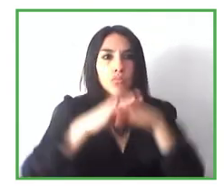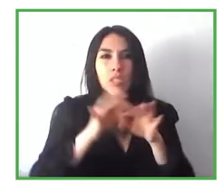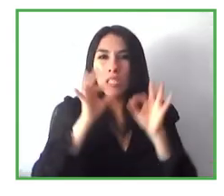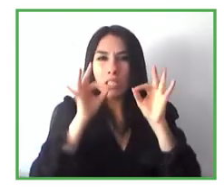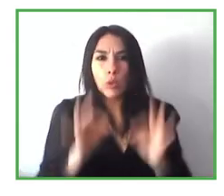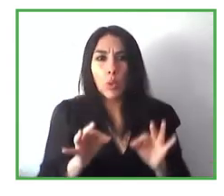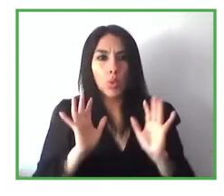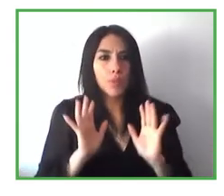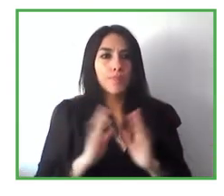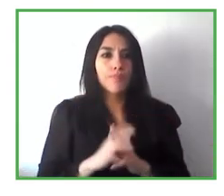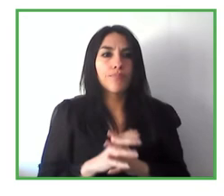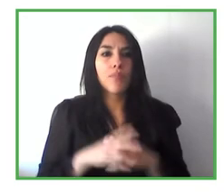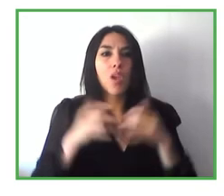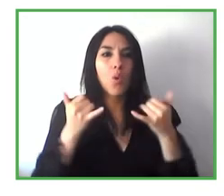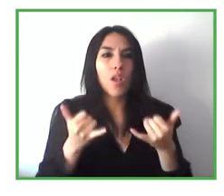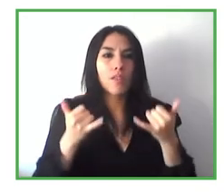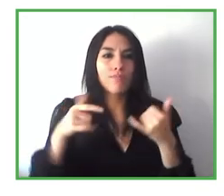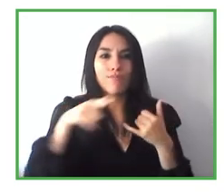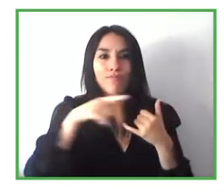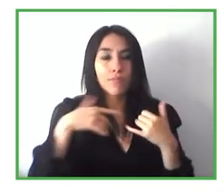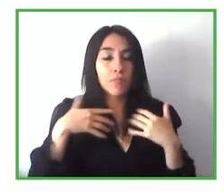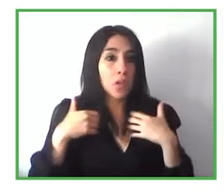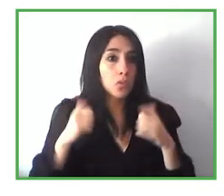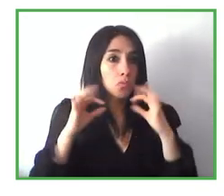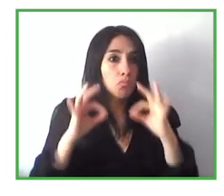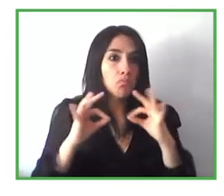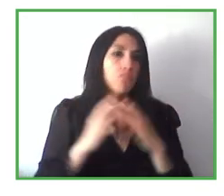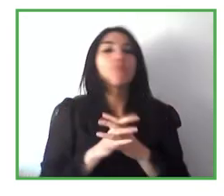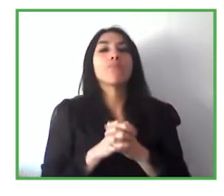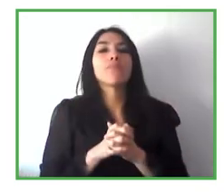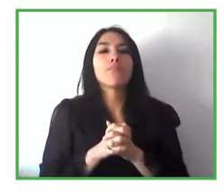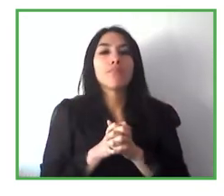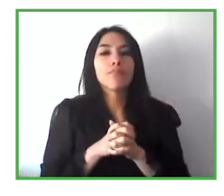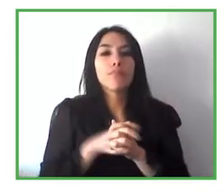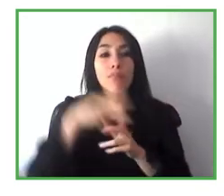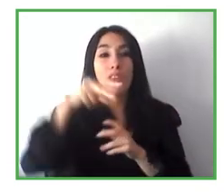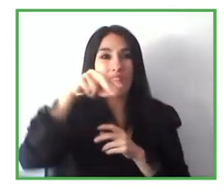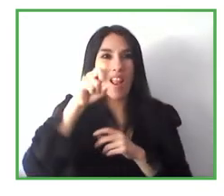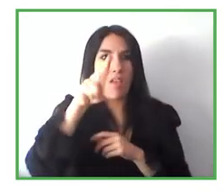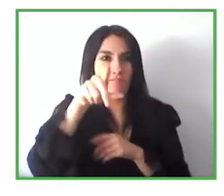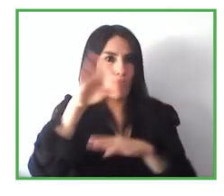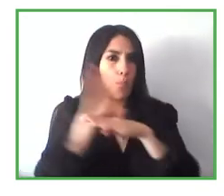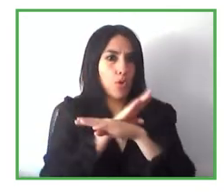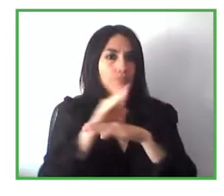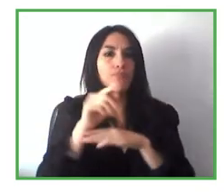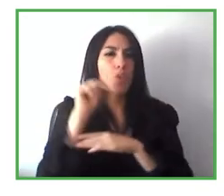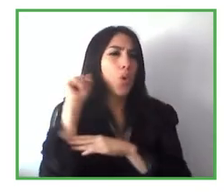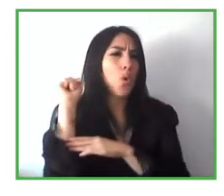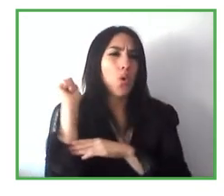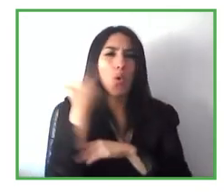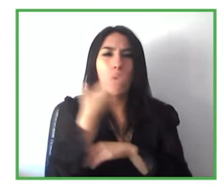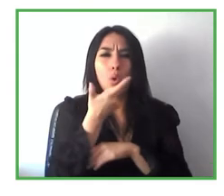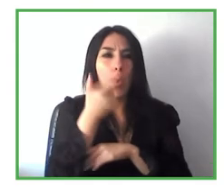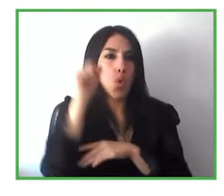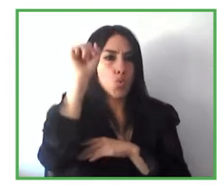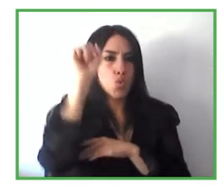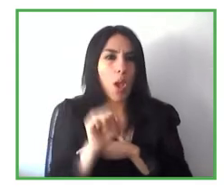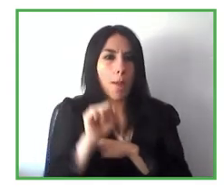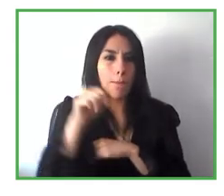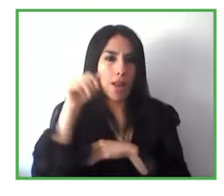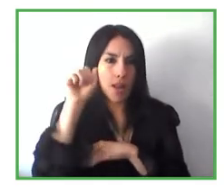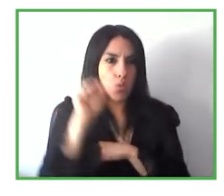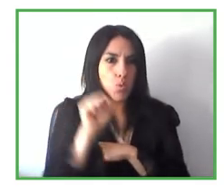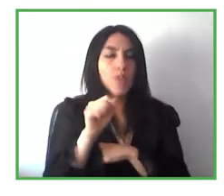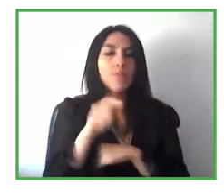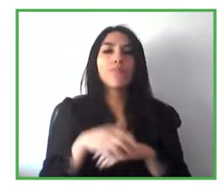So our efforts right now are related to incorporating Netherlands everywhere. We are we have this incorporated in the